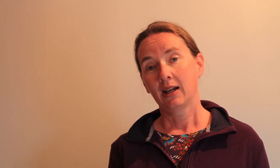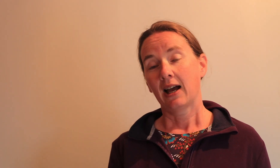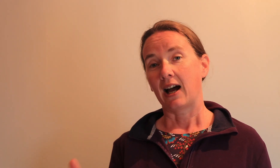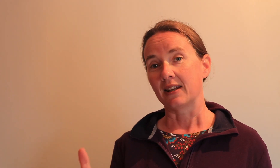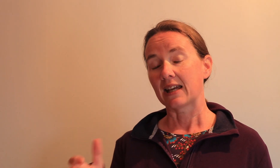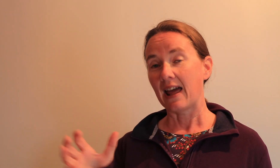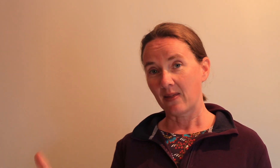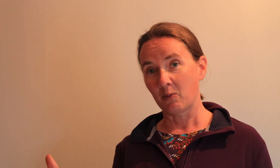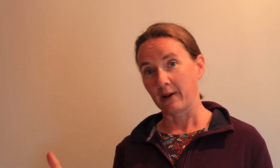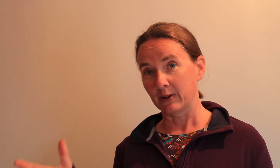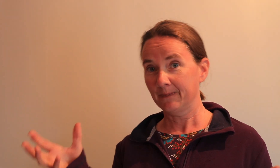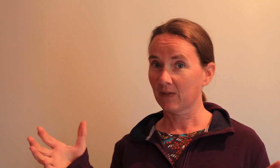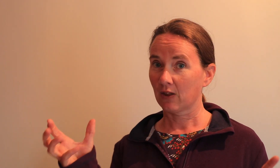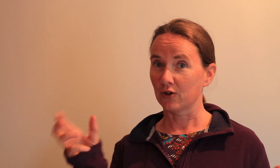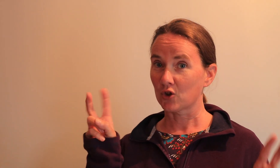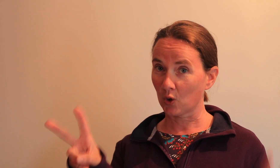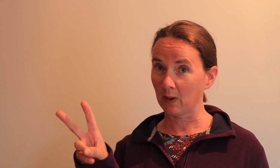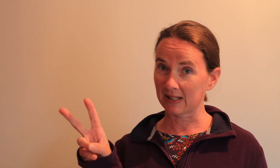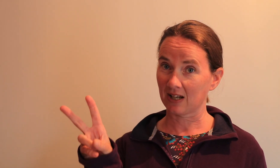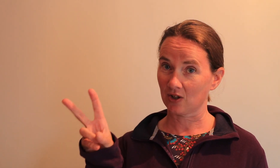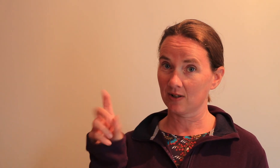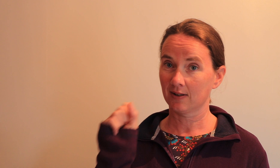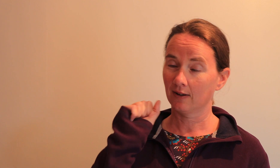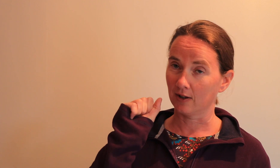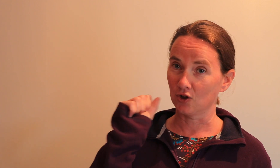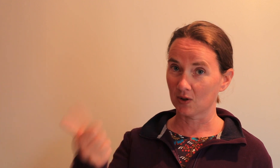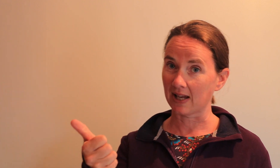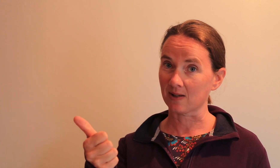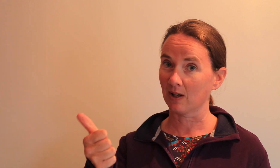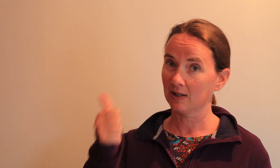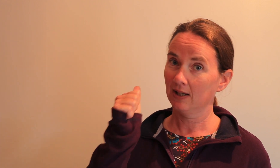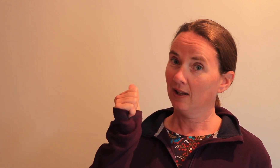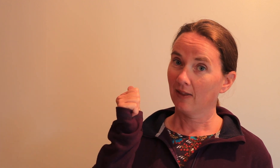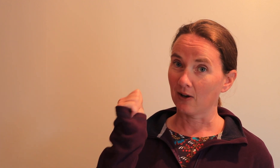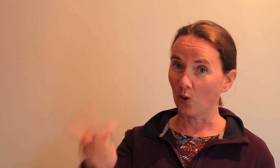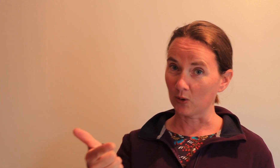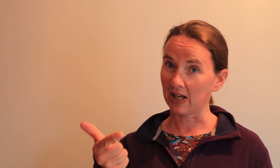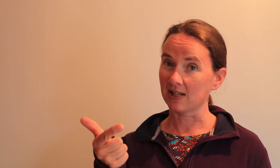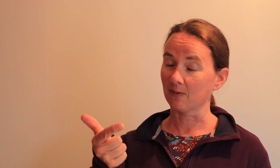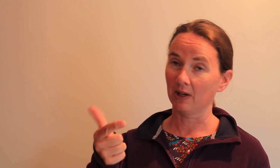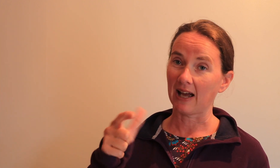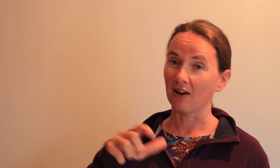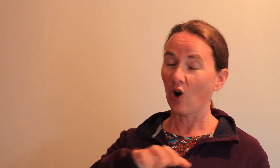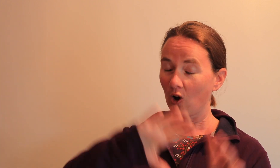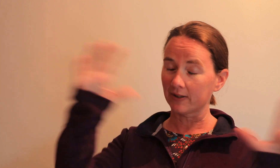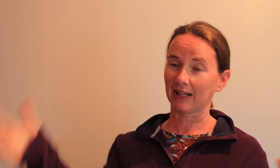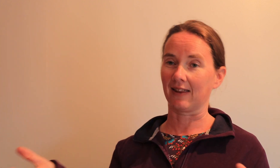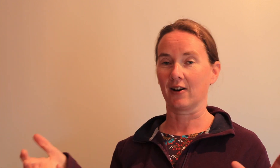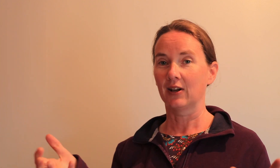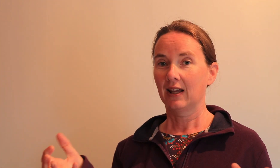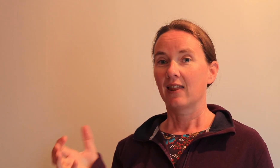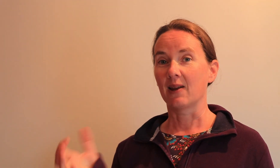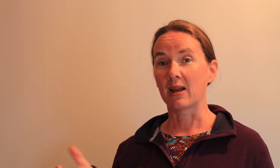and in the Bible there's two big sections the New Testament the Old Testament and all